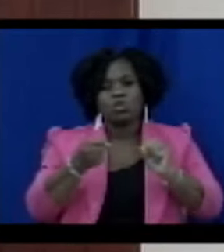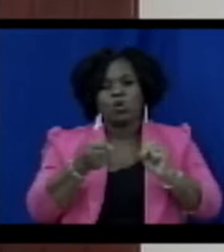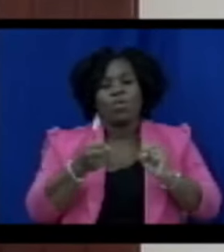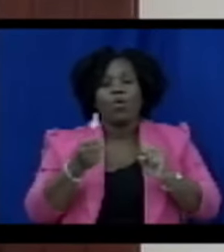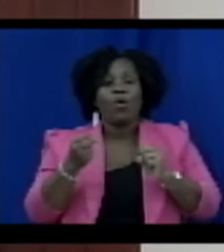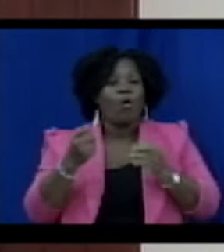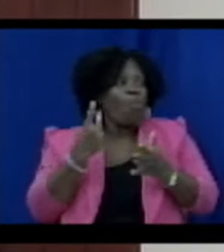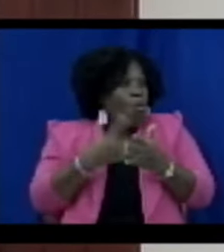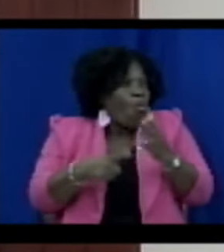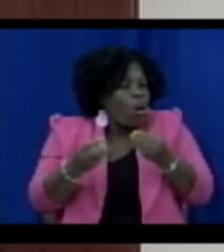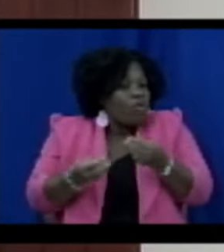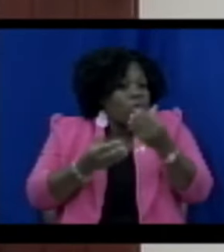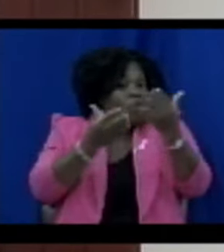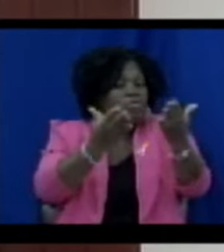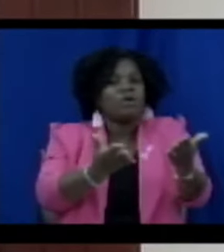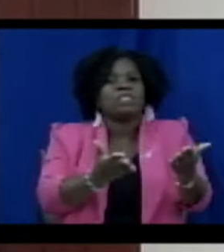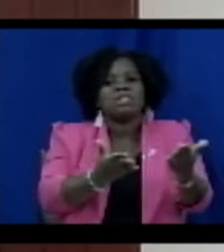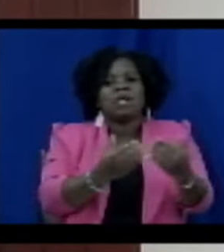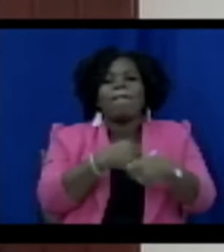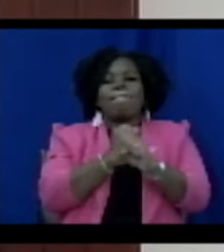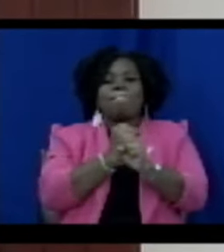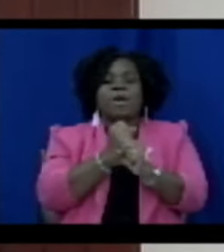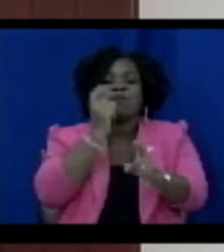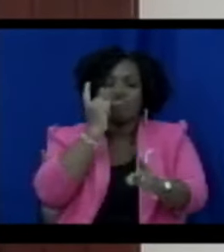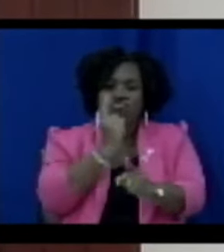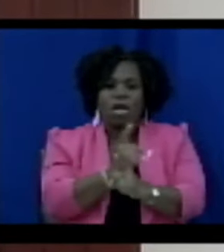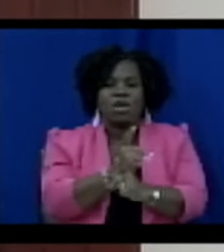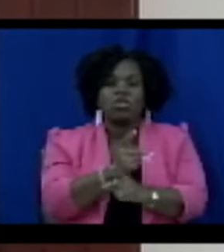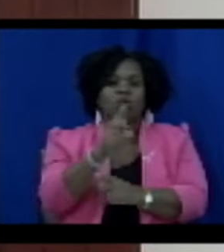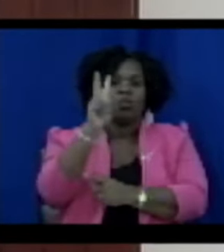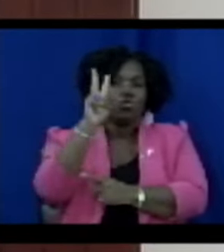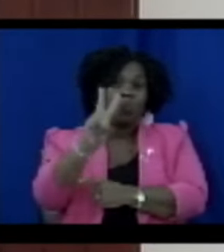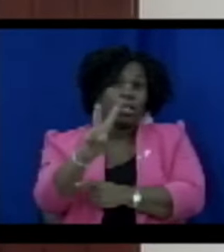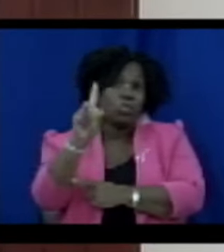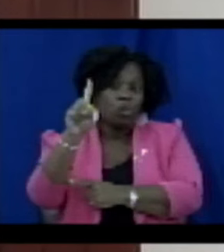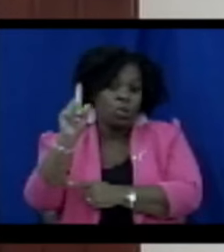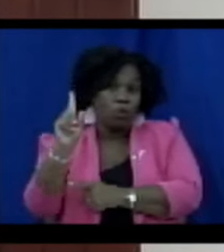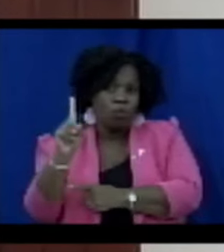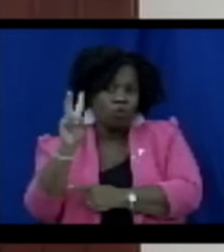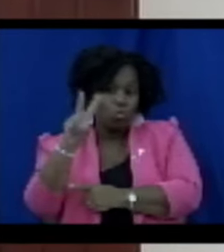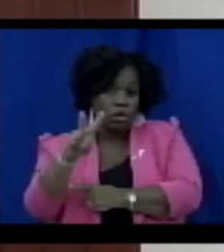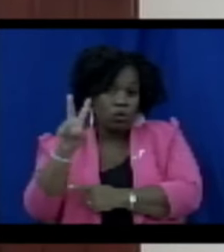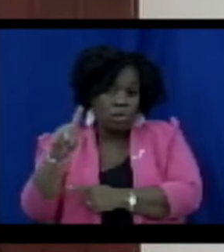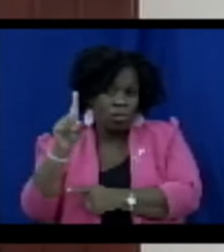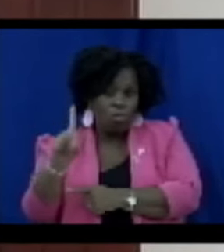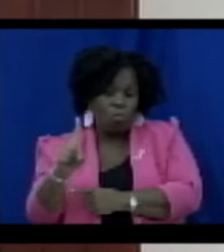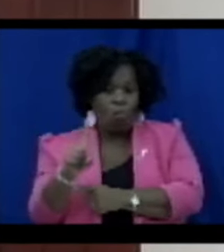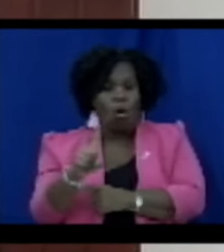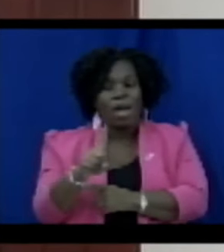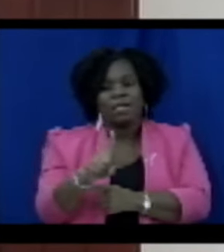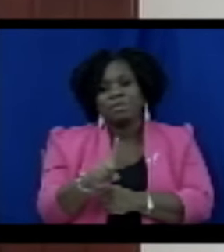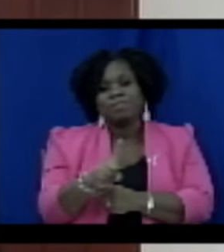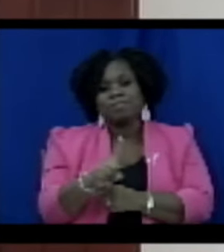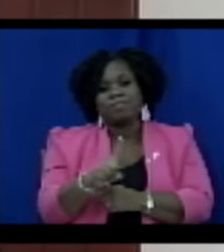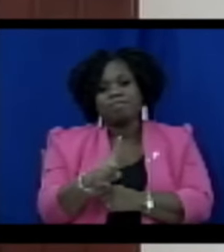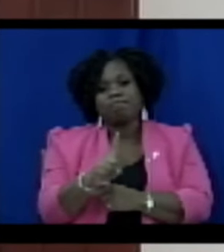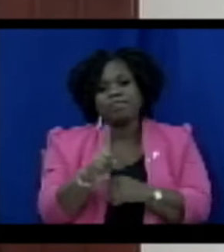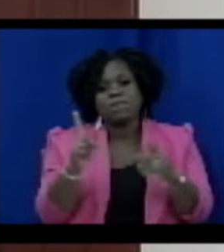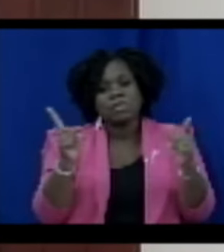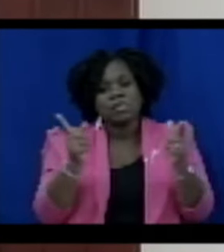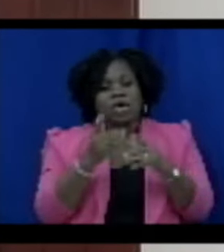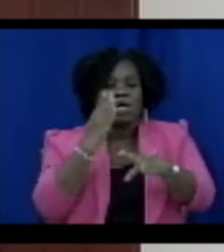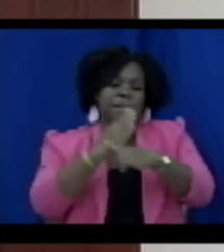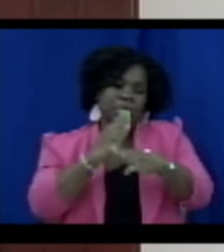are proposing today corrects the 2021 limitation and expands the definition of tainted property to allow law